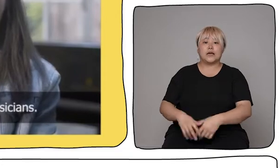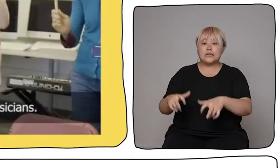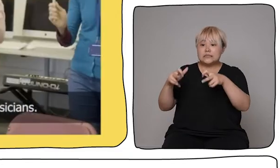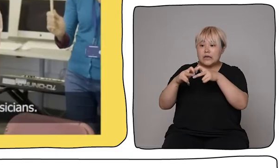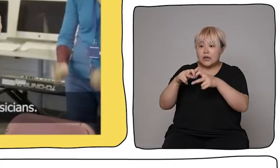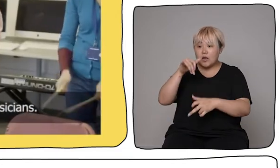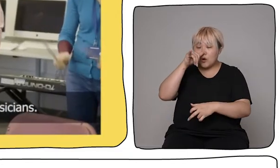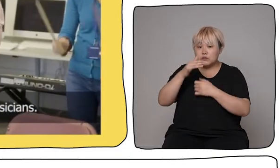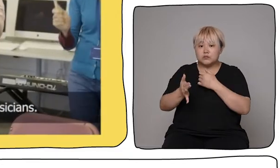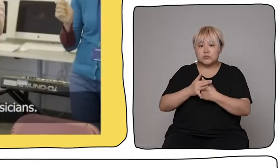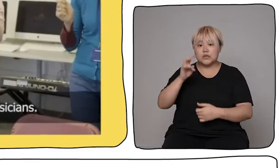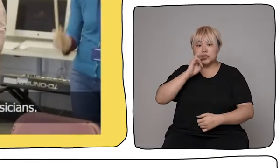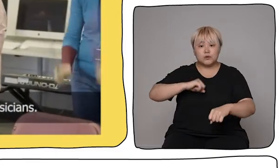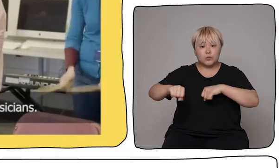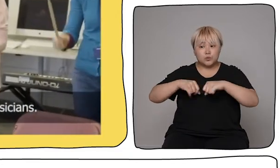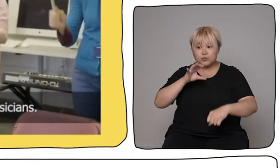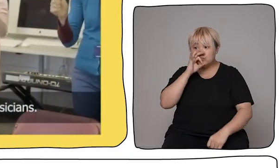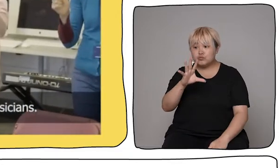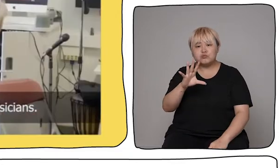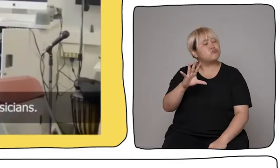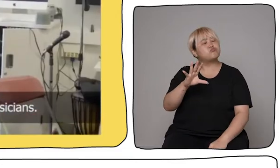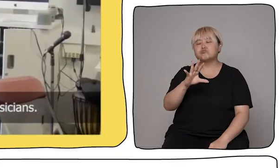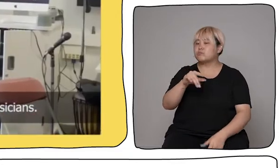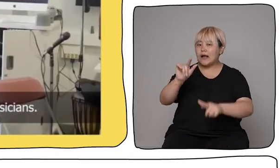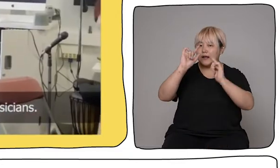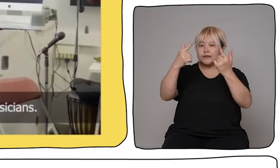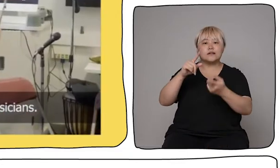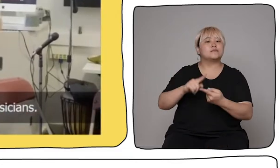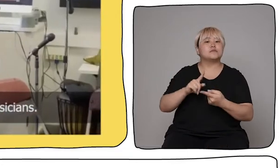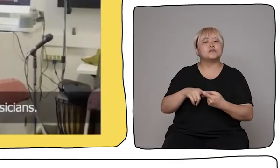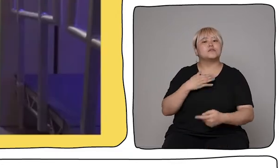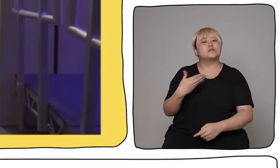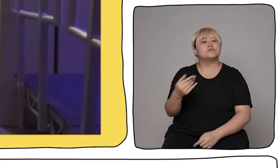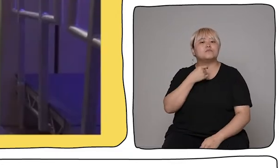can't stop us being musicians. DADA Fest.